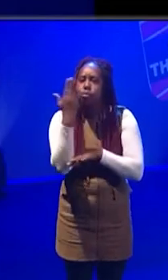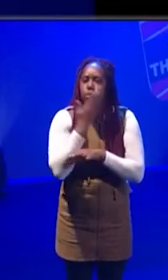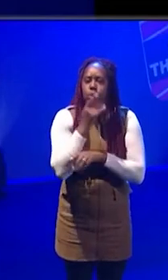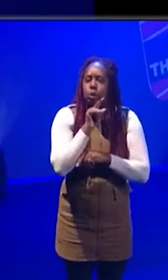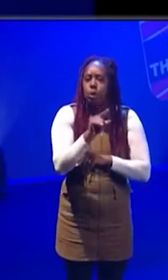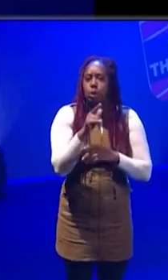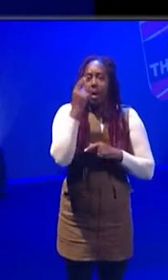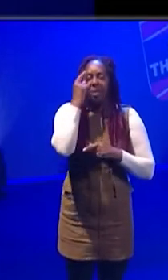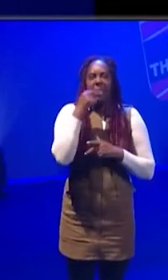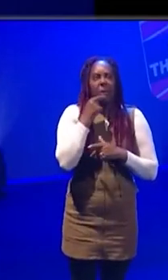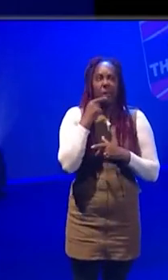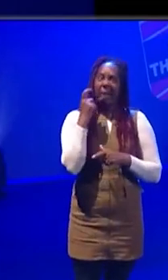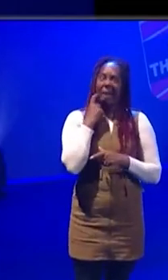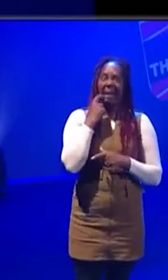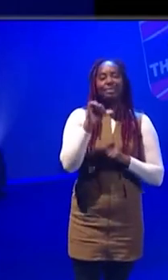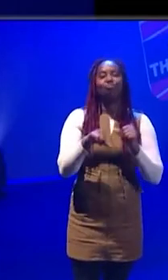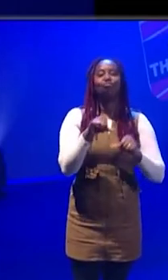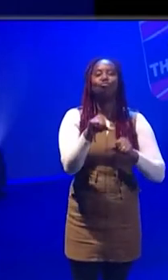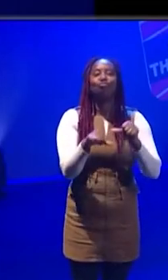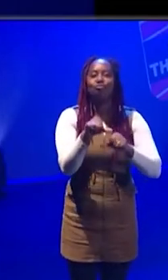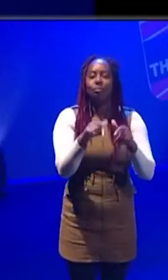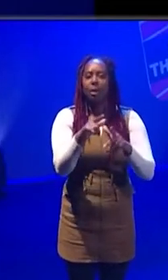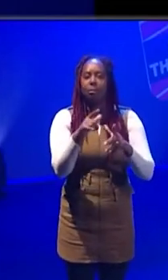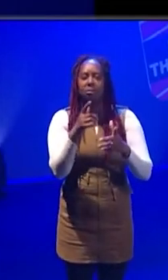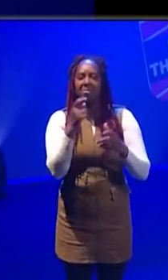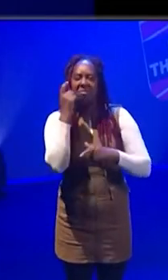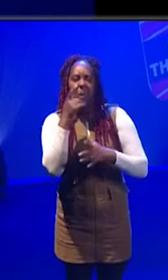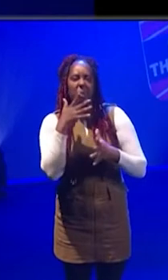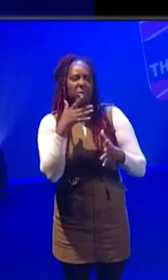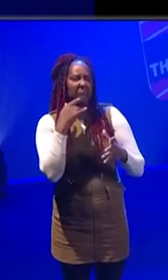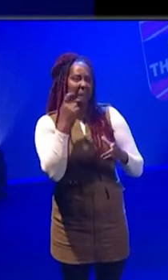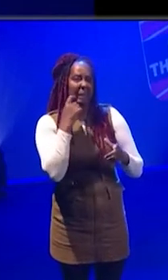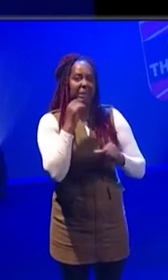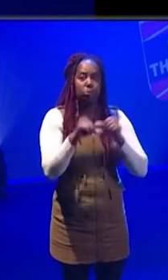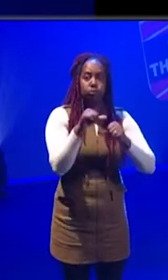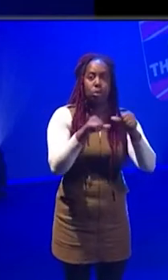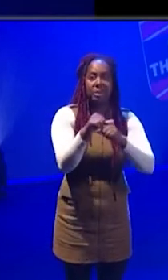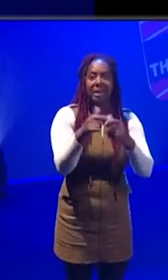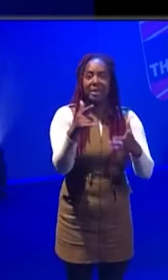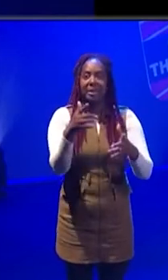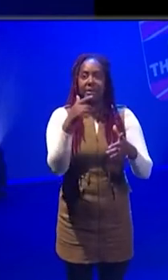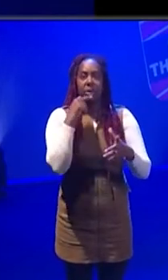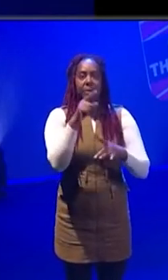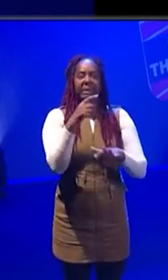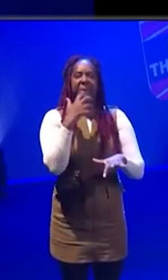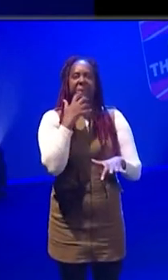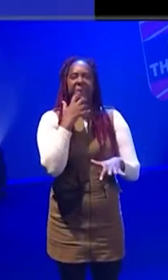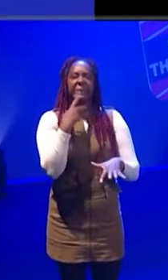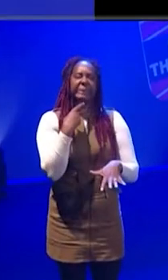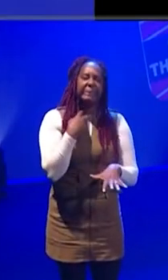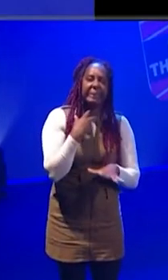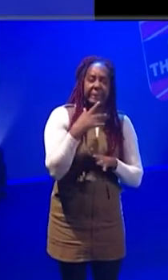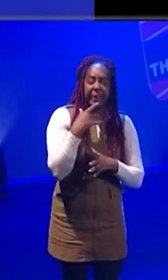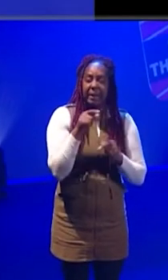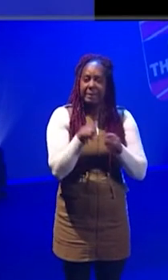assume that I would just get there very easily. But if I was assuming that I would have been for my journey, I would have been incorrect. It definitely is an